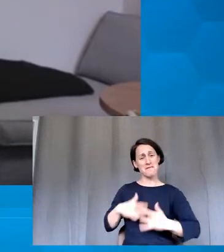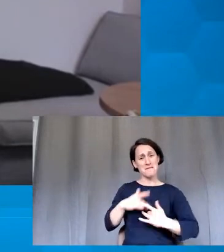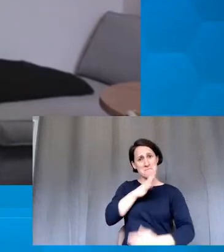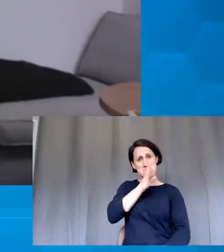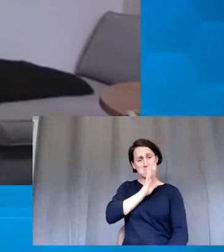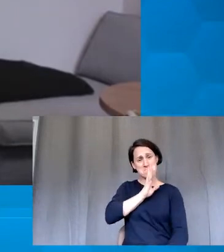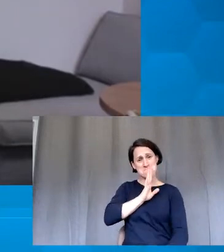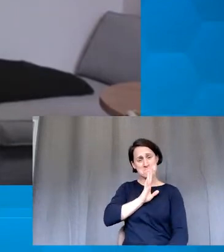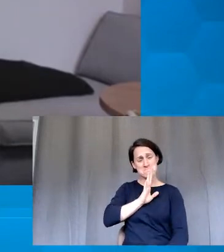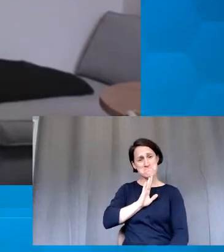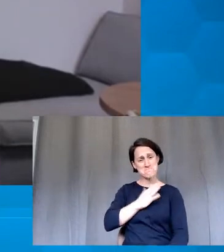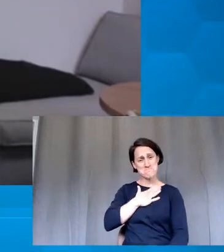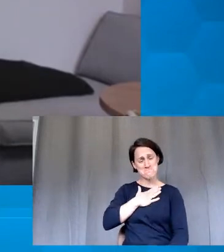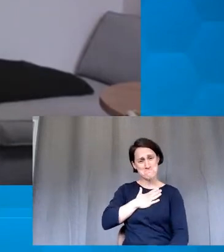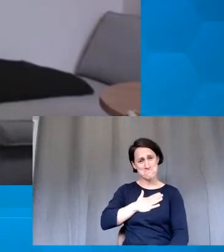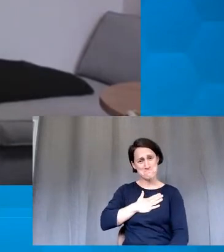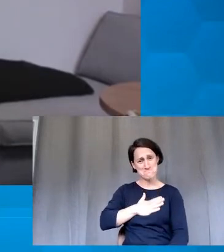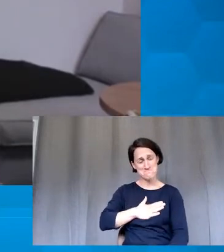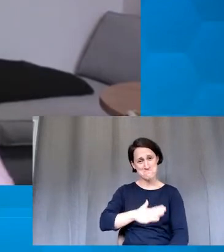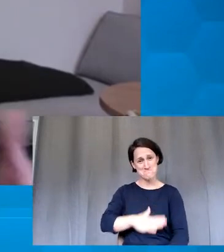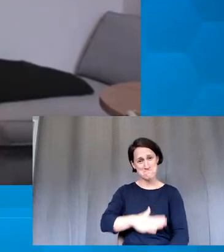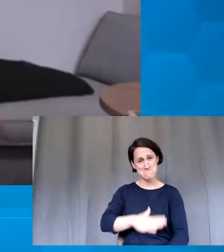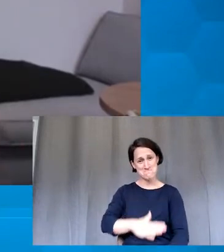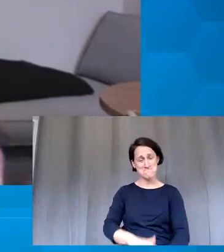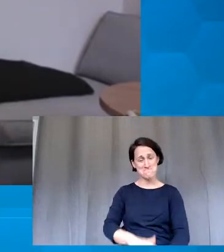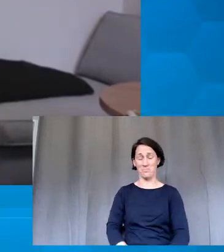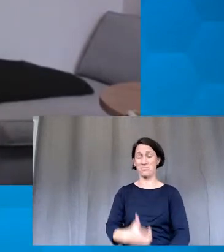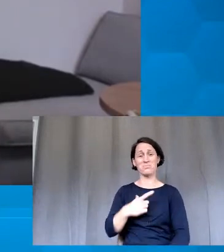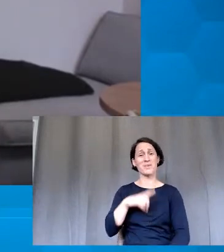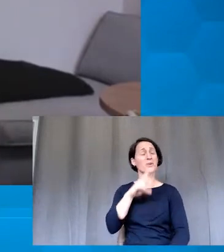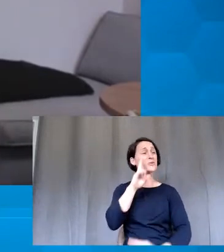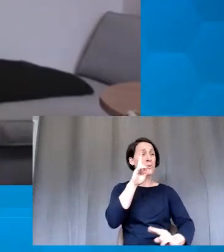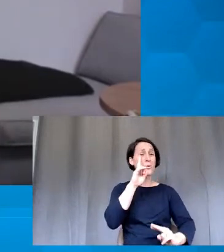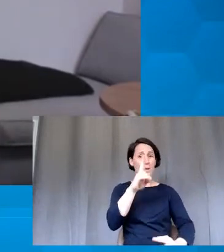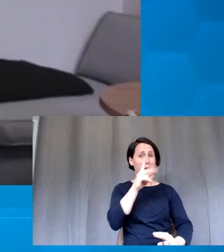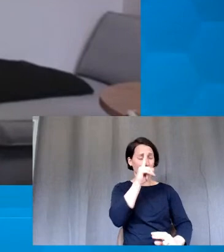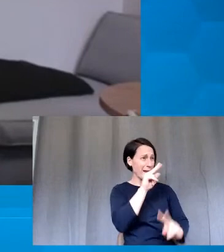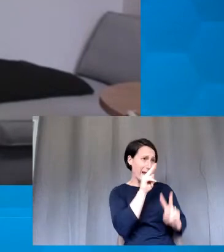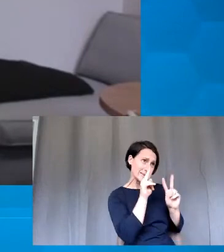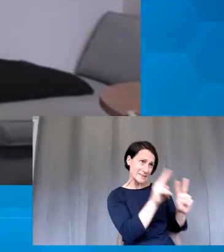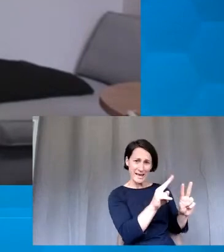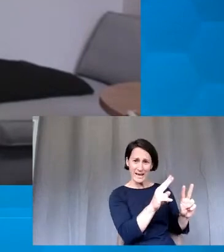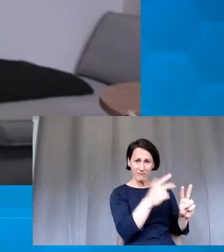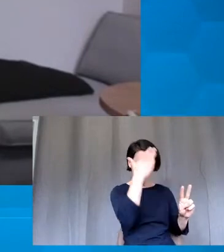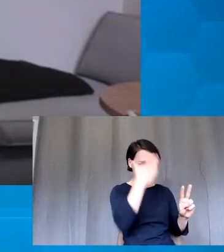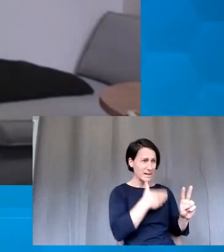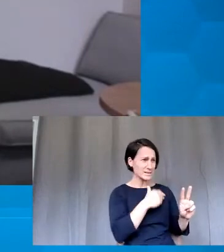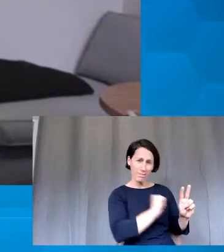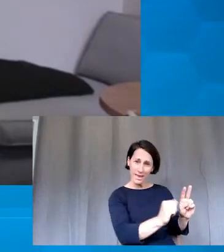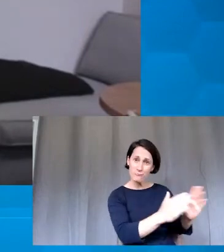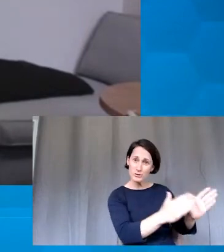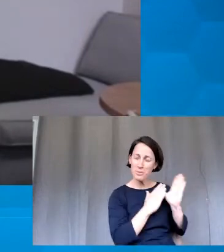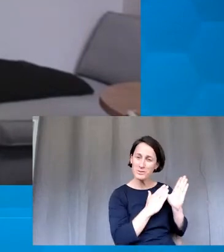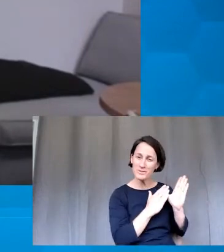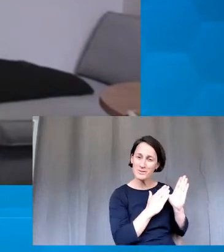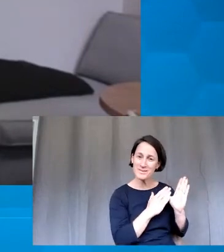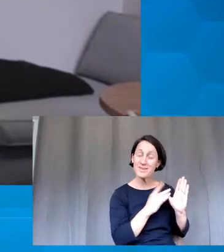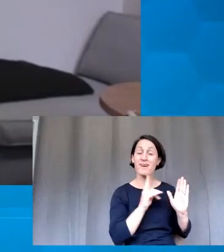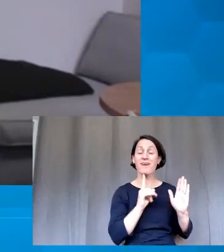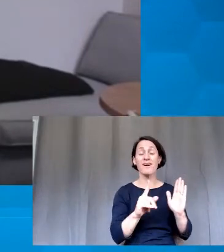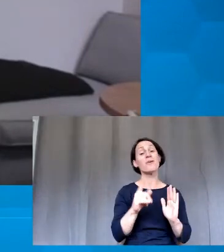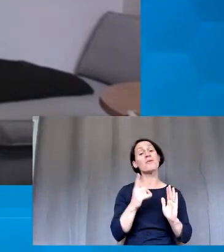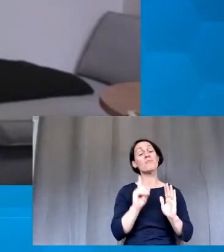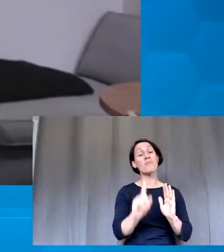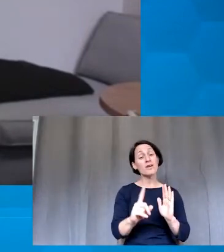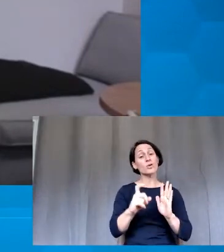to a point for going online from having that face-to-face interaction with students. Having that UDL framework to